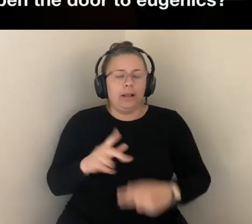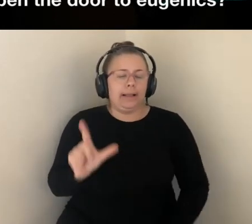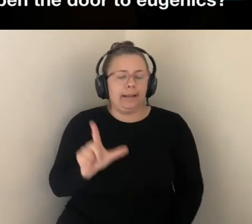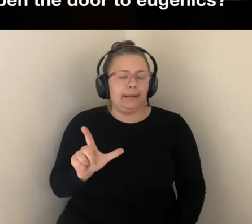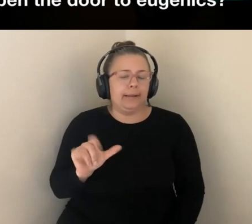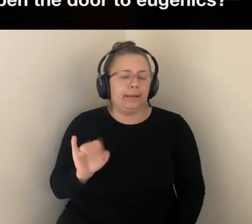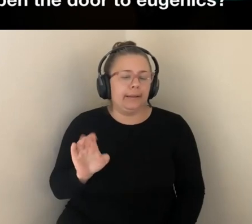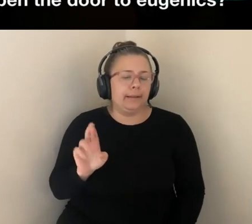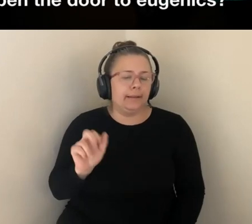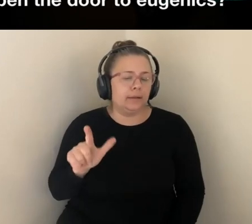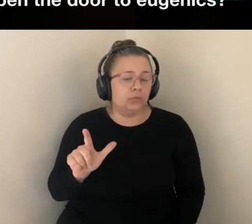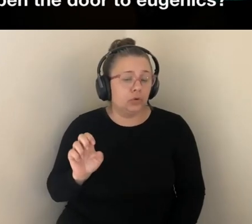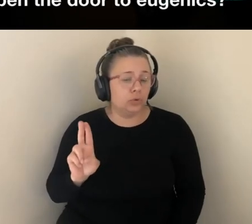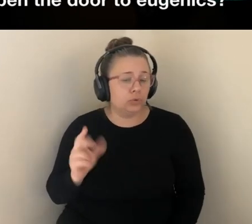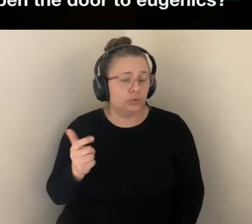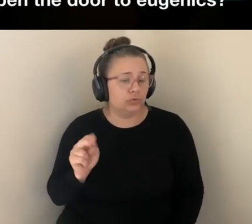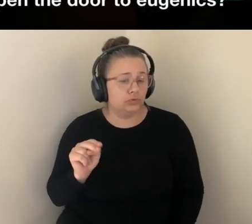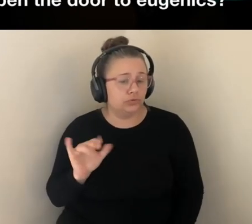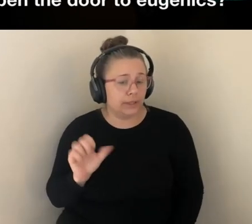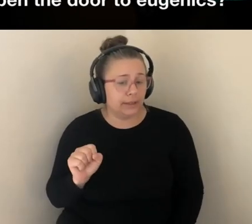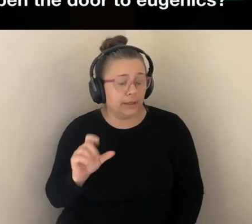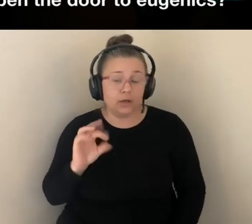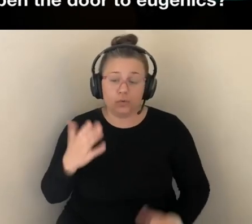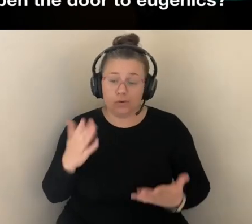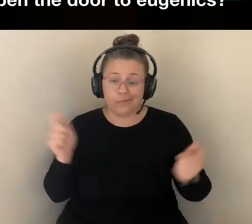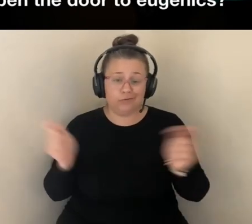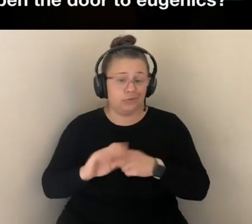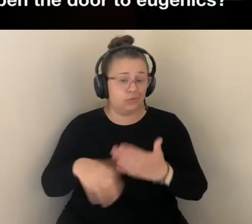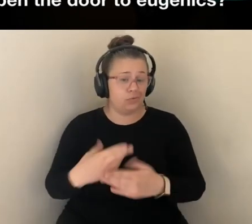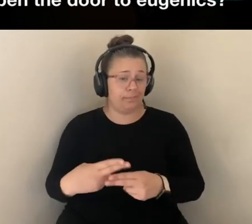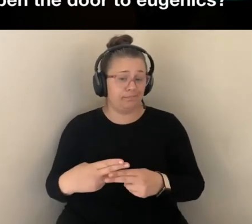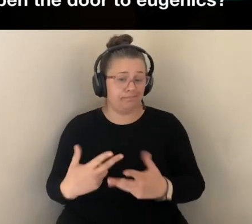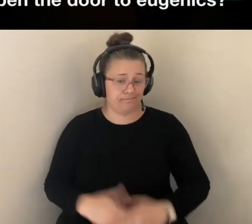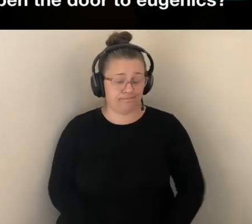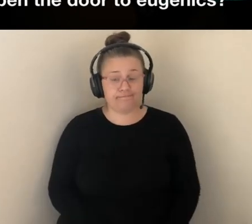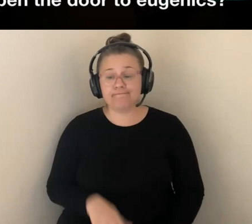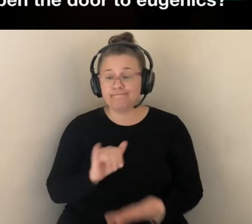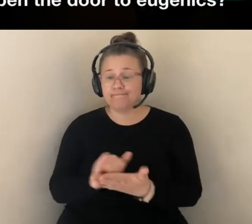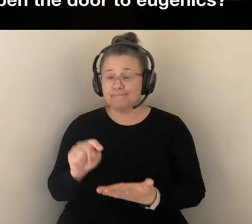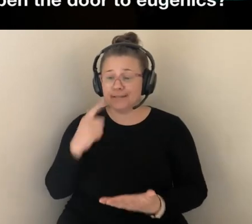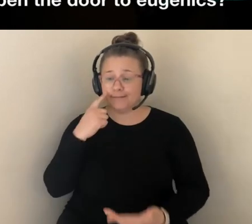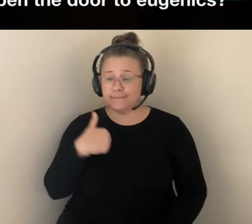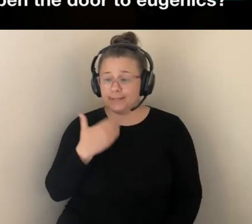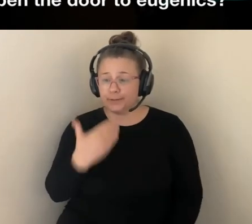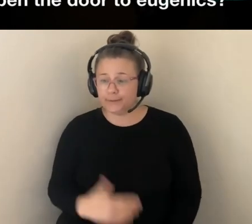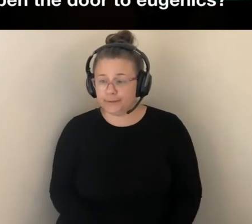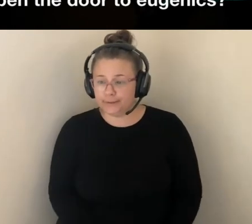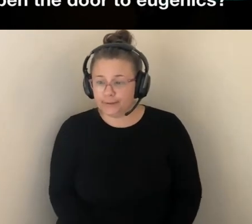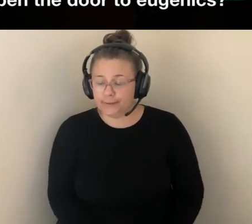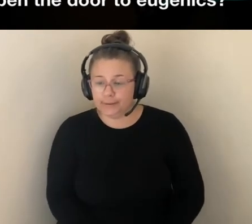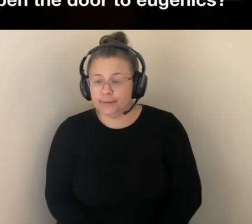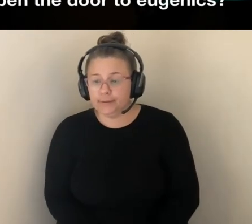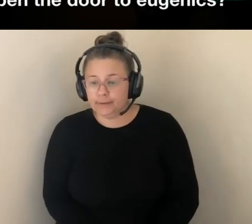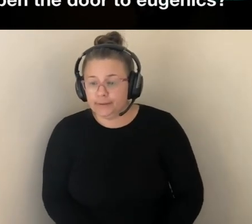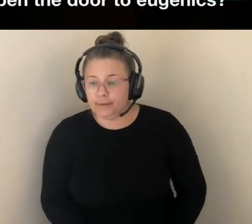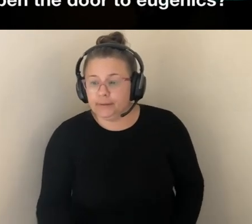ACTUALLY TRY TO CALL IT SOMETHING DIFFERENT THAN EUGENICS. THAT'S IT FOR ME, THANKS. GREAT, THANK